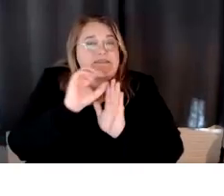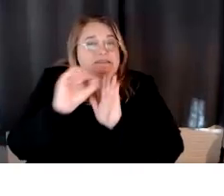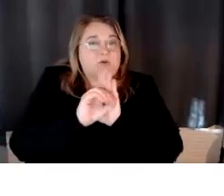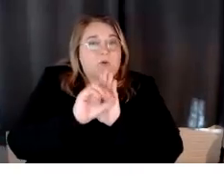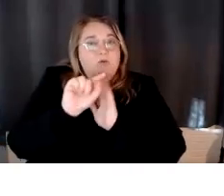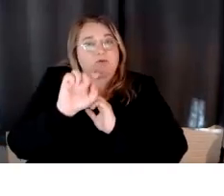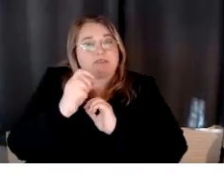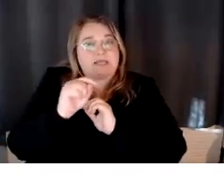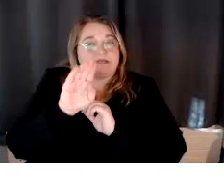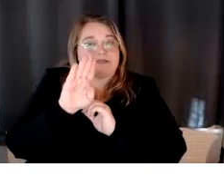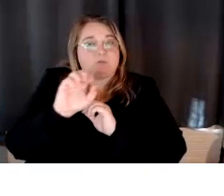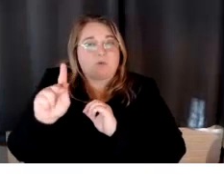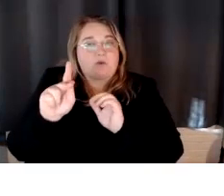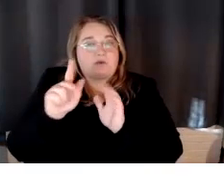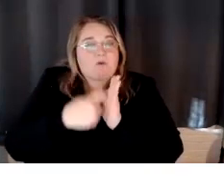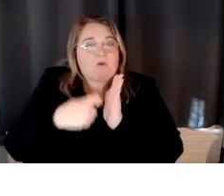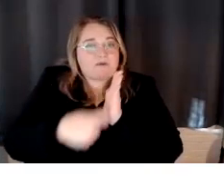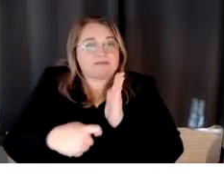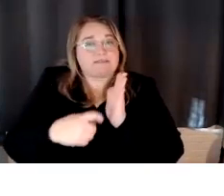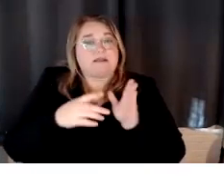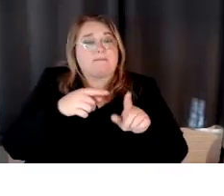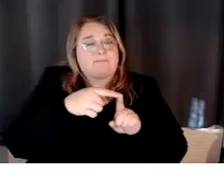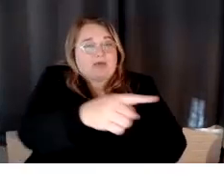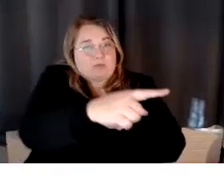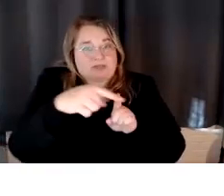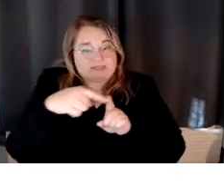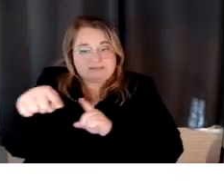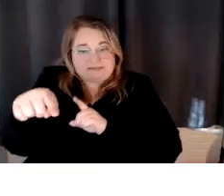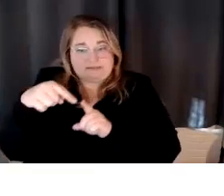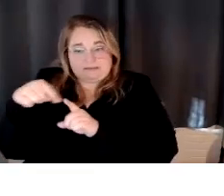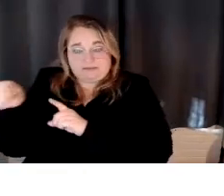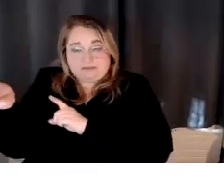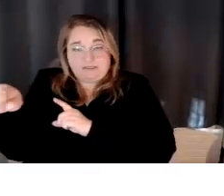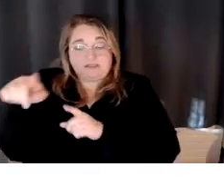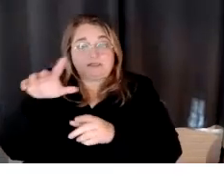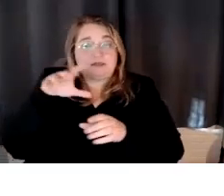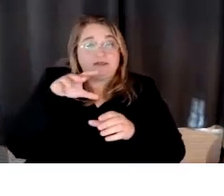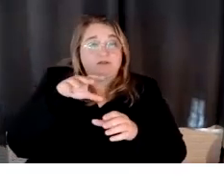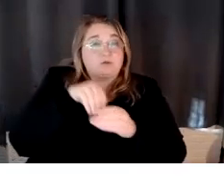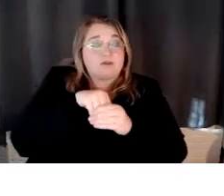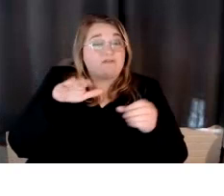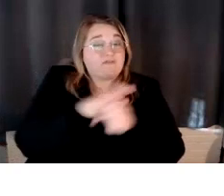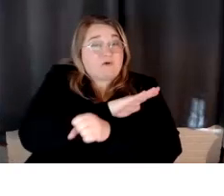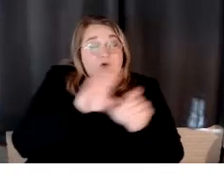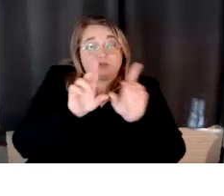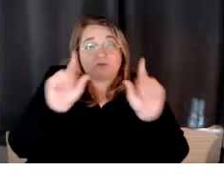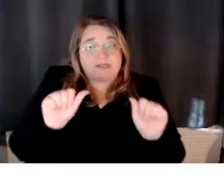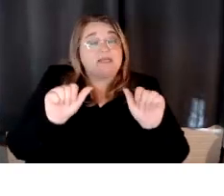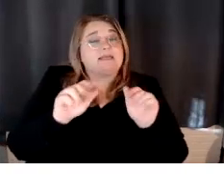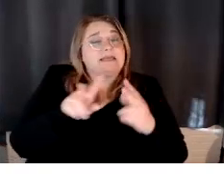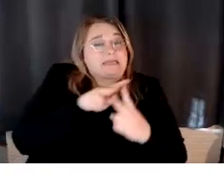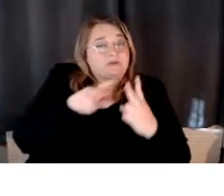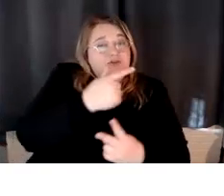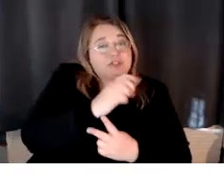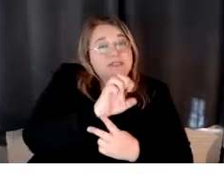a full degree, including the GE courses or a CTE certificate of